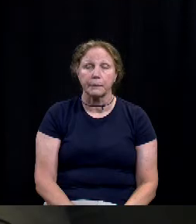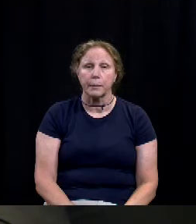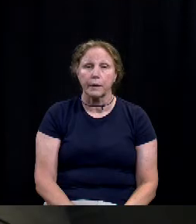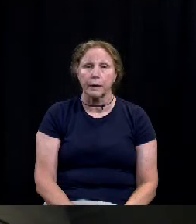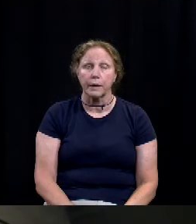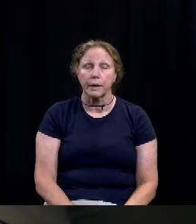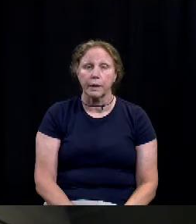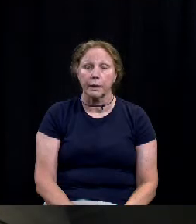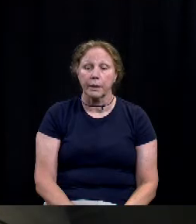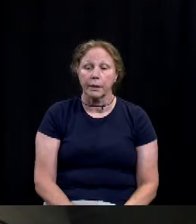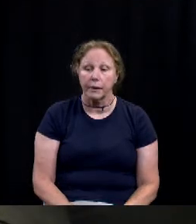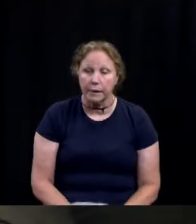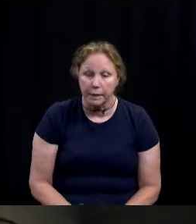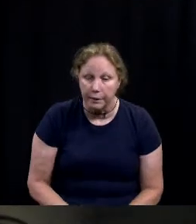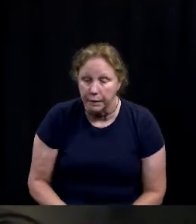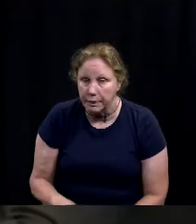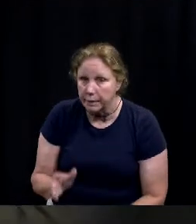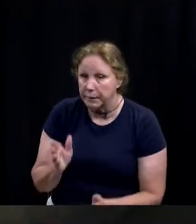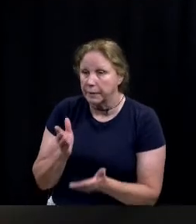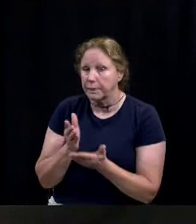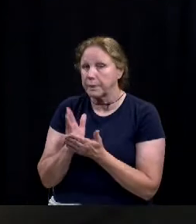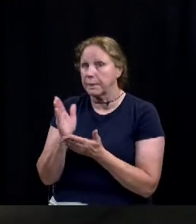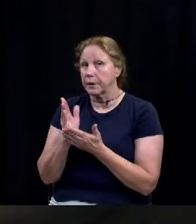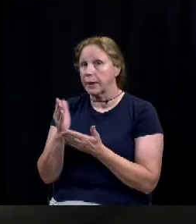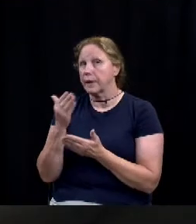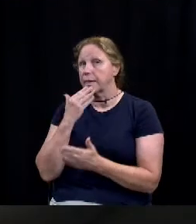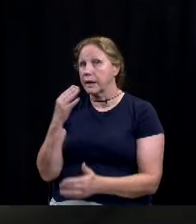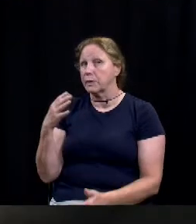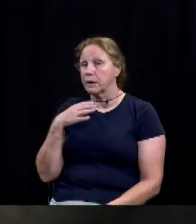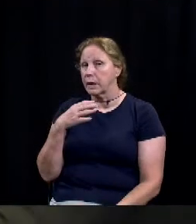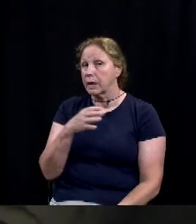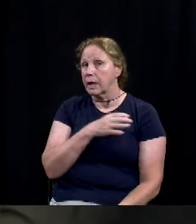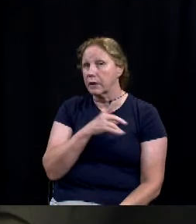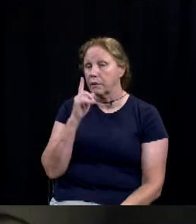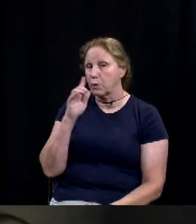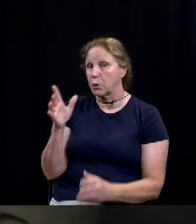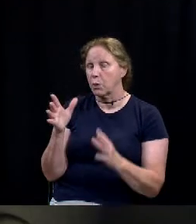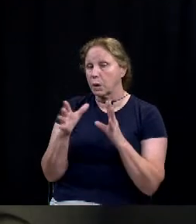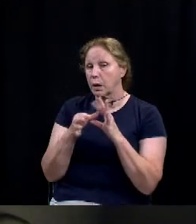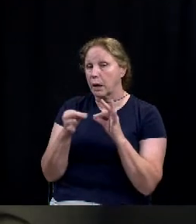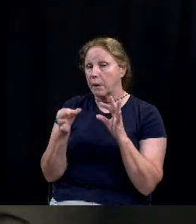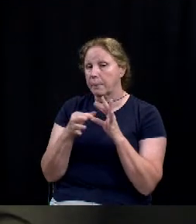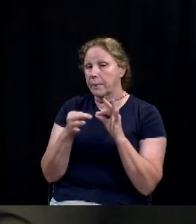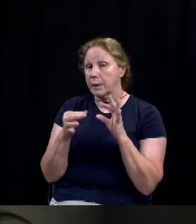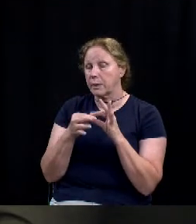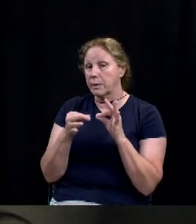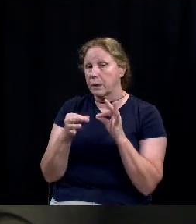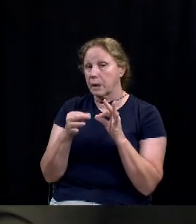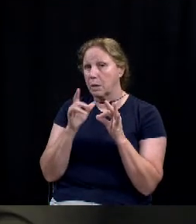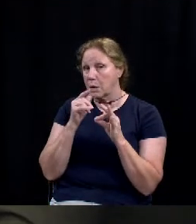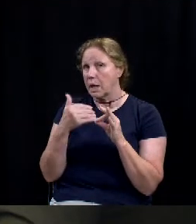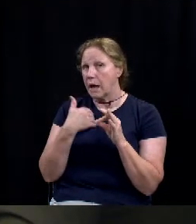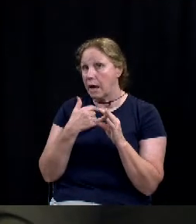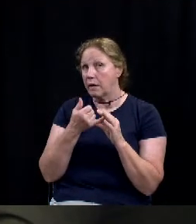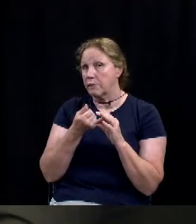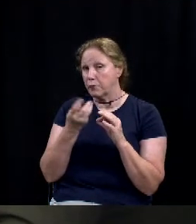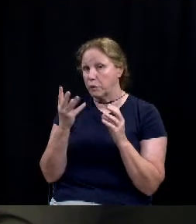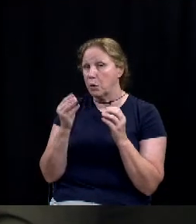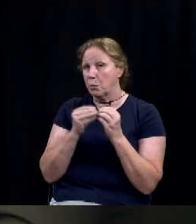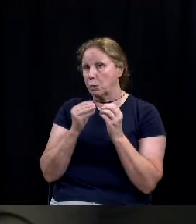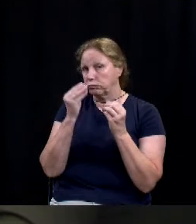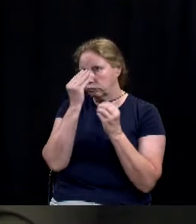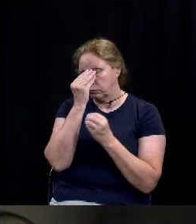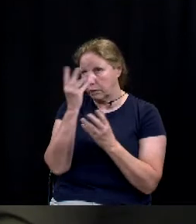All right. Thank you, council members, for your comments there, and we'll certainly have a few follow-ups to provide